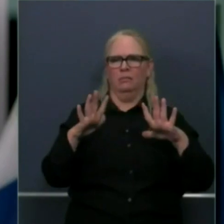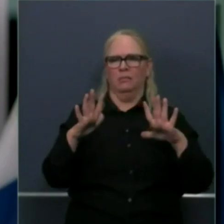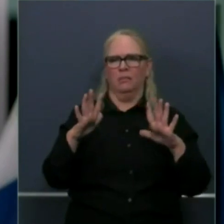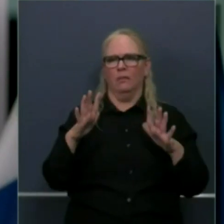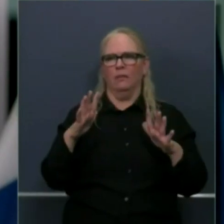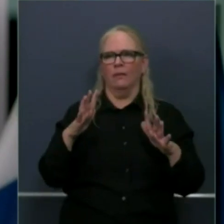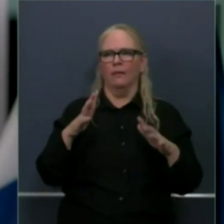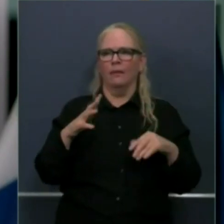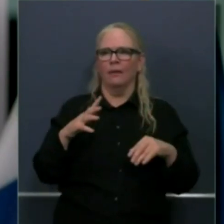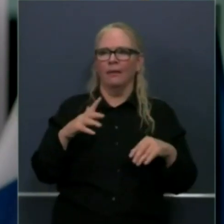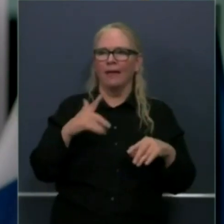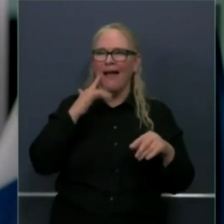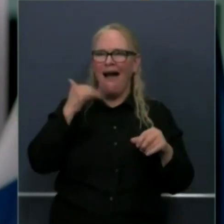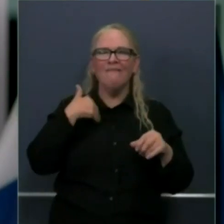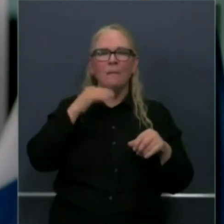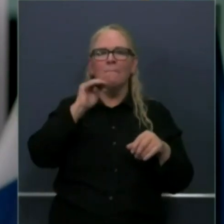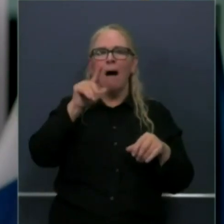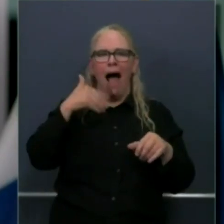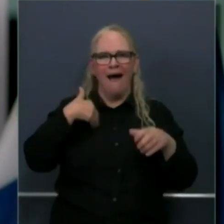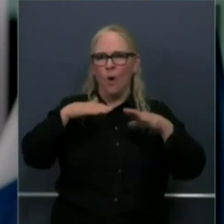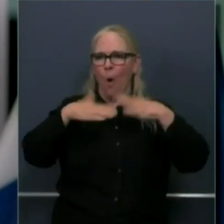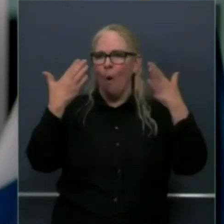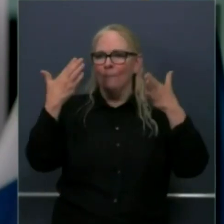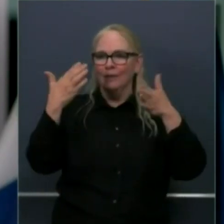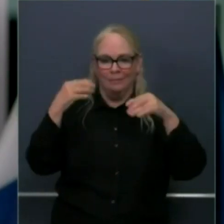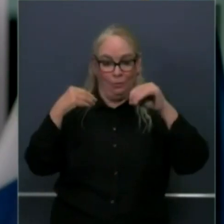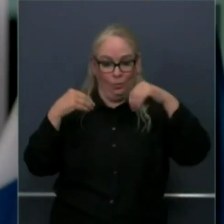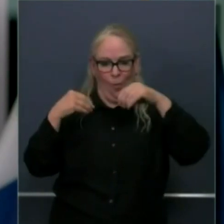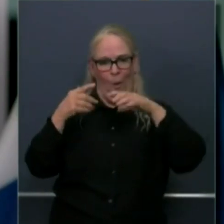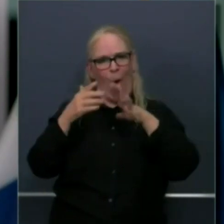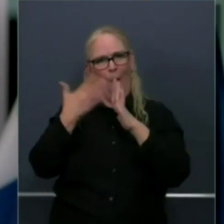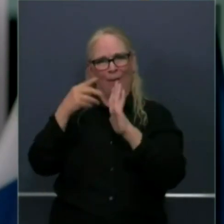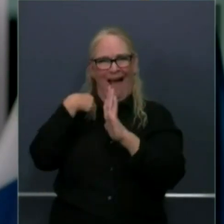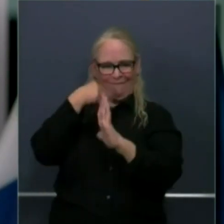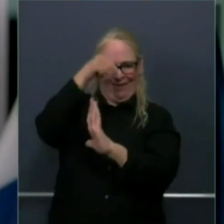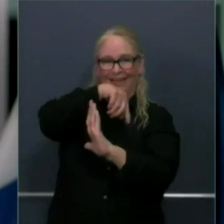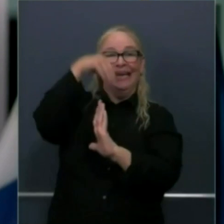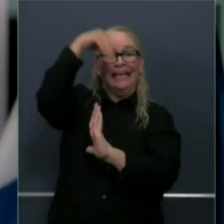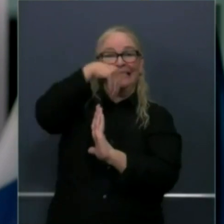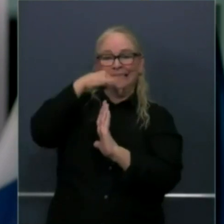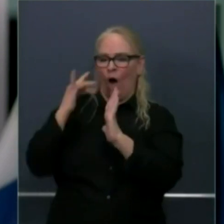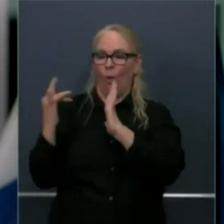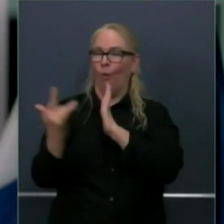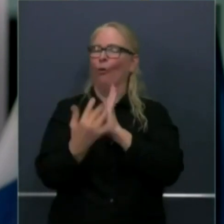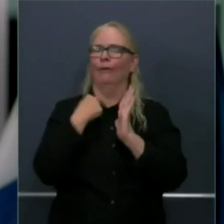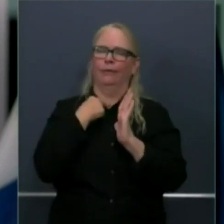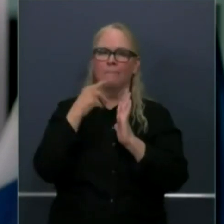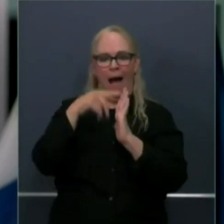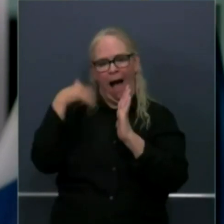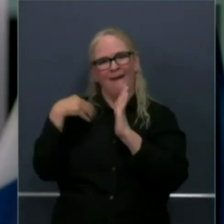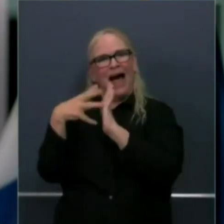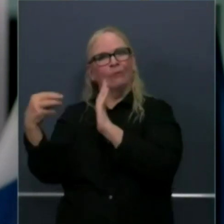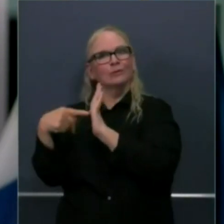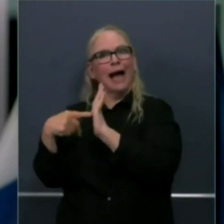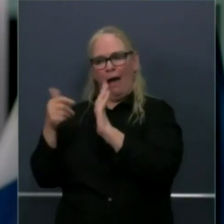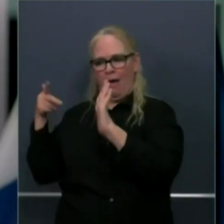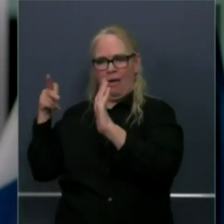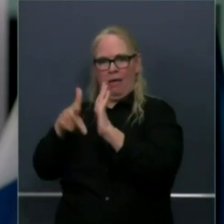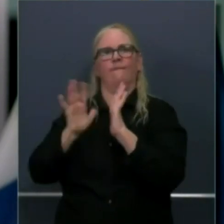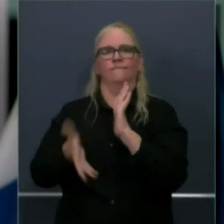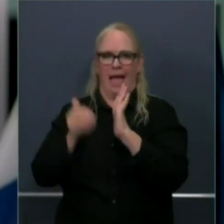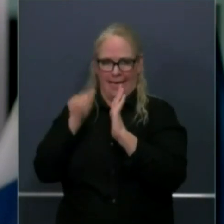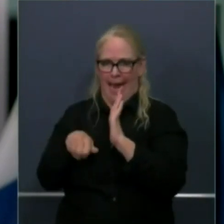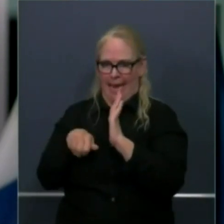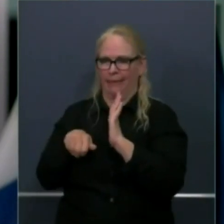the retail pickup that we put out last week. So that is subsequently the guidance, the guidelines that we are putting out today are in that